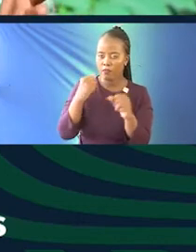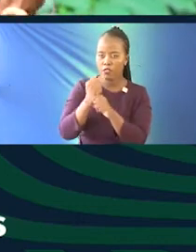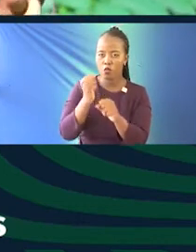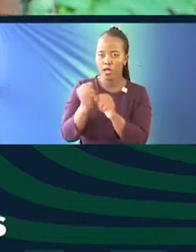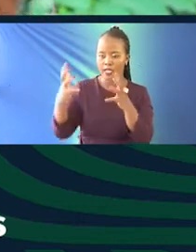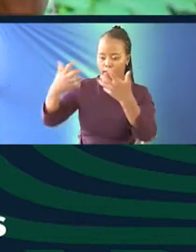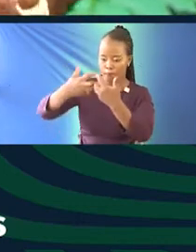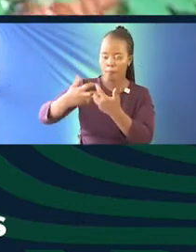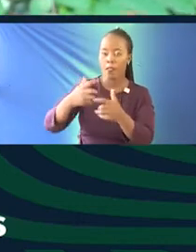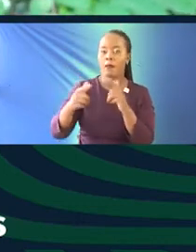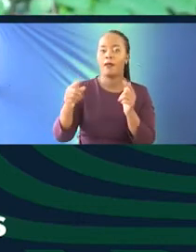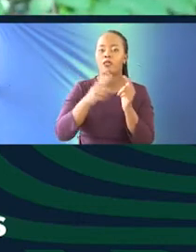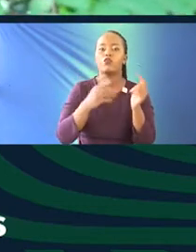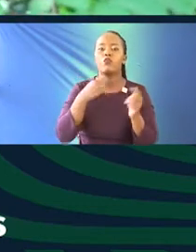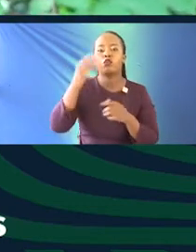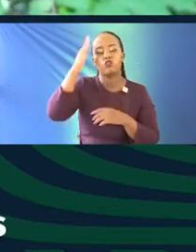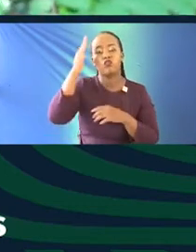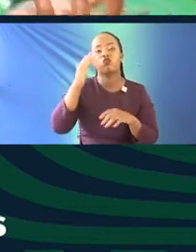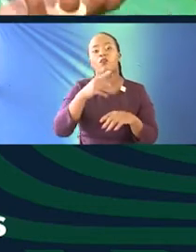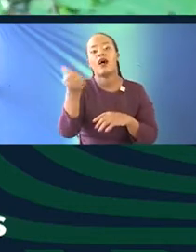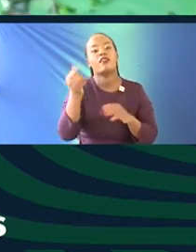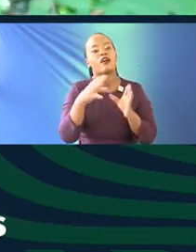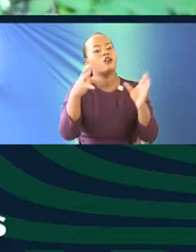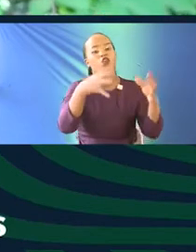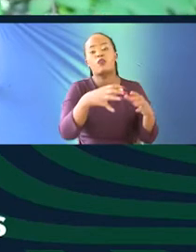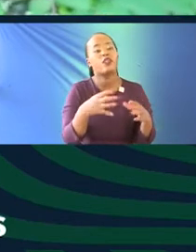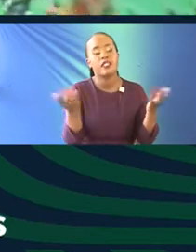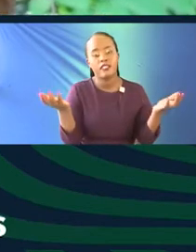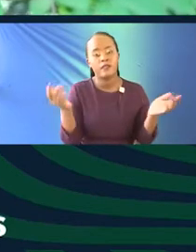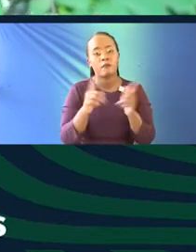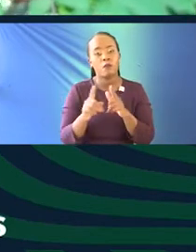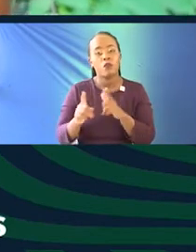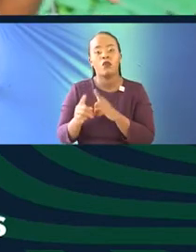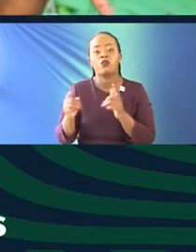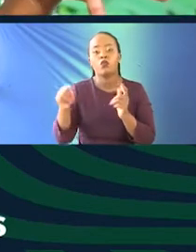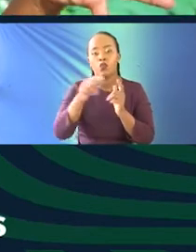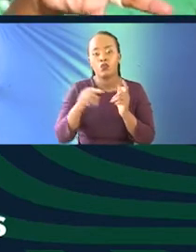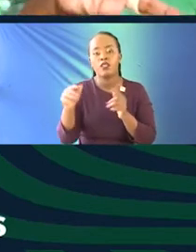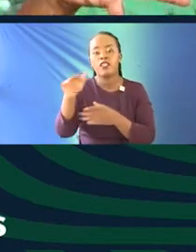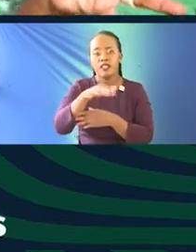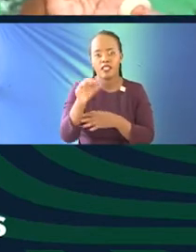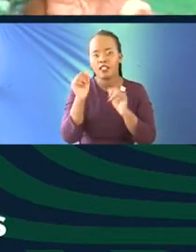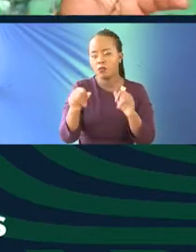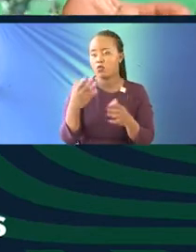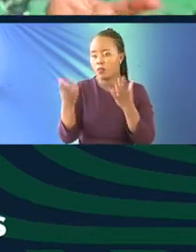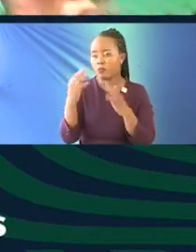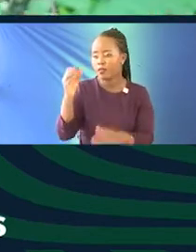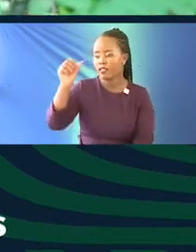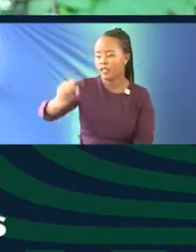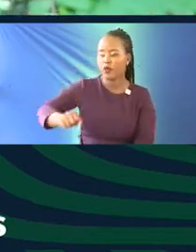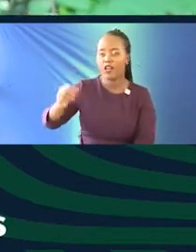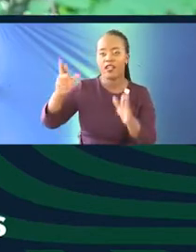time but we actually want to source from other communities when and if we can. At the same time, our catchment area might be in the Southern Rift